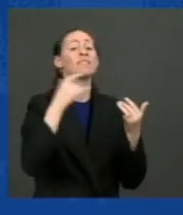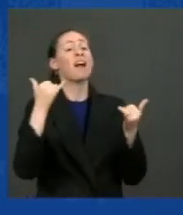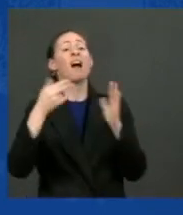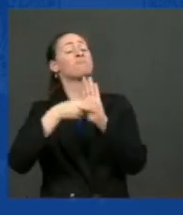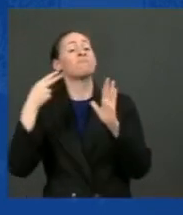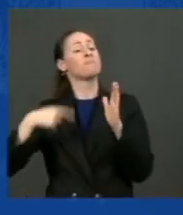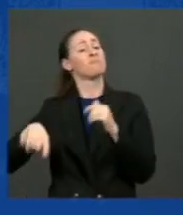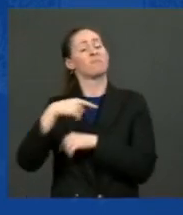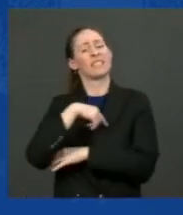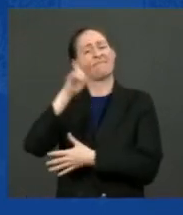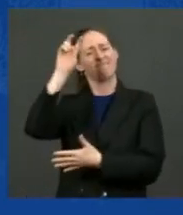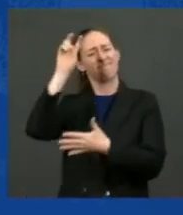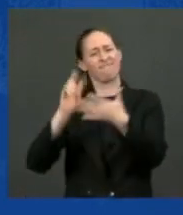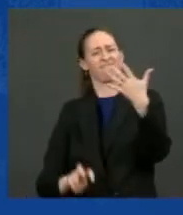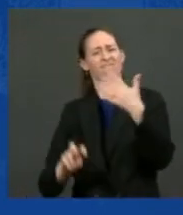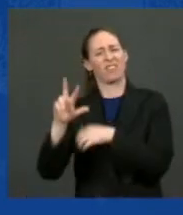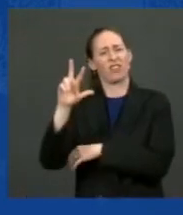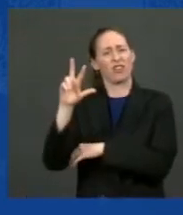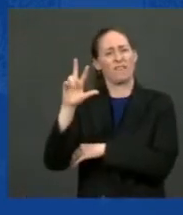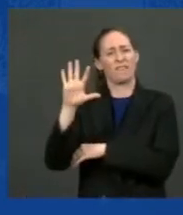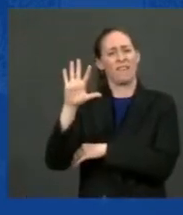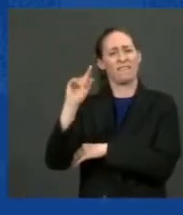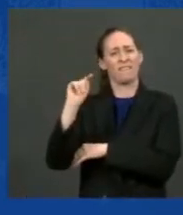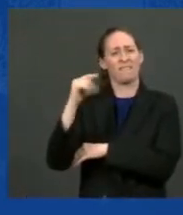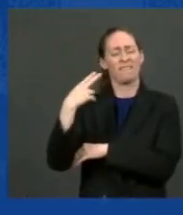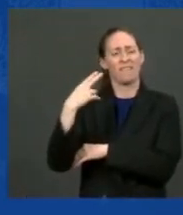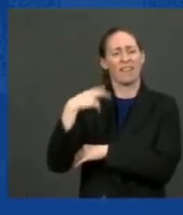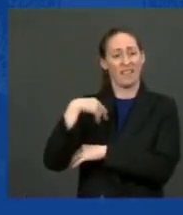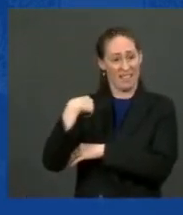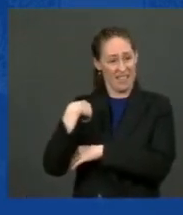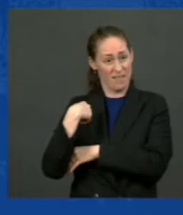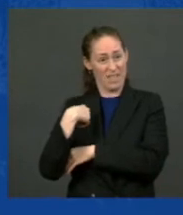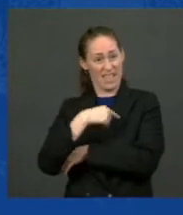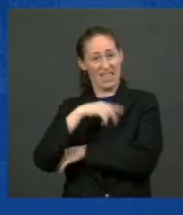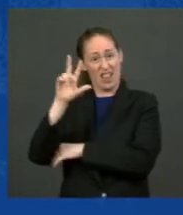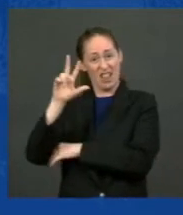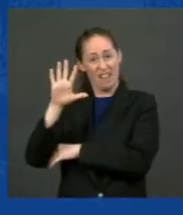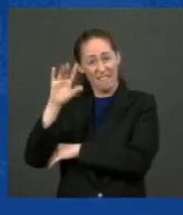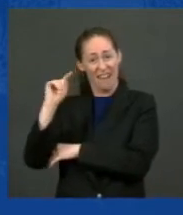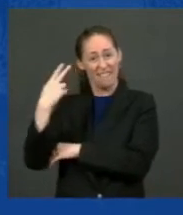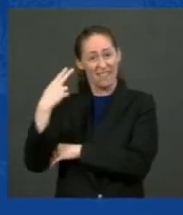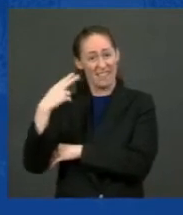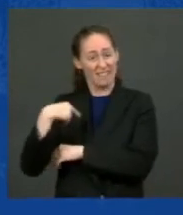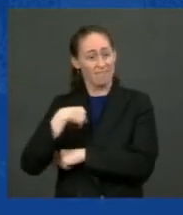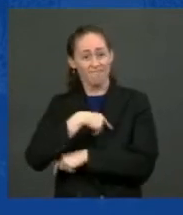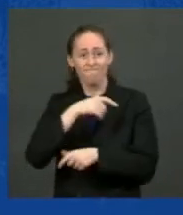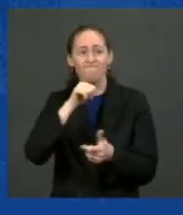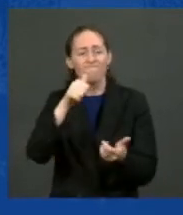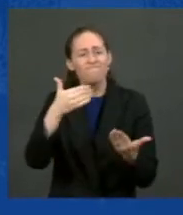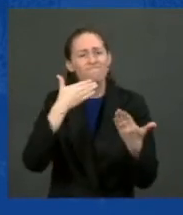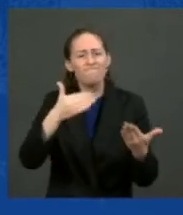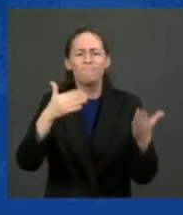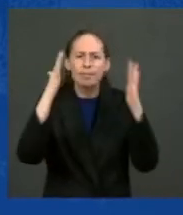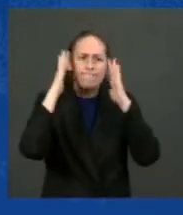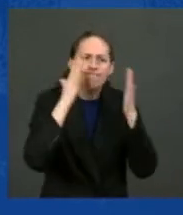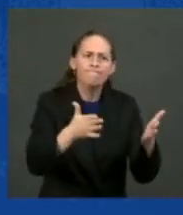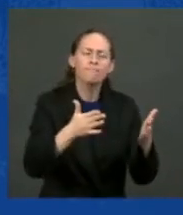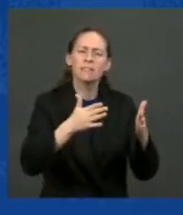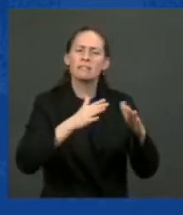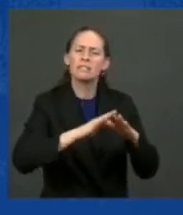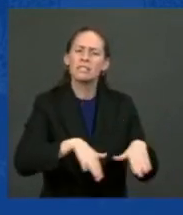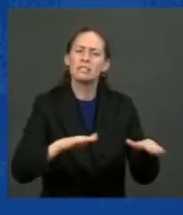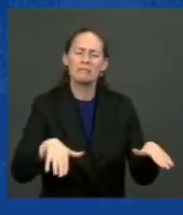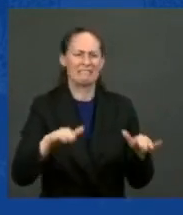35th out of 37 major countries when it comes to investing in early childhood education as a percent of GDP. Think of that.